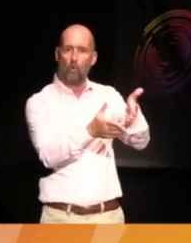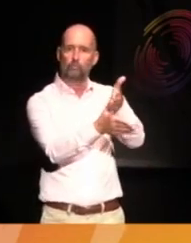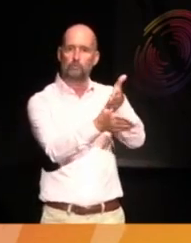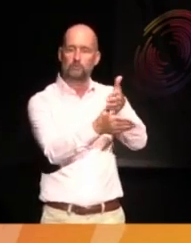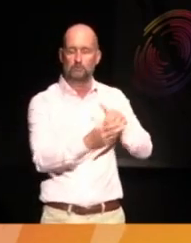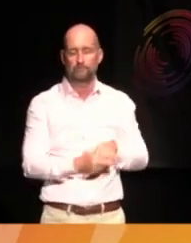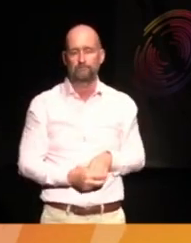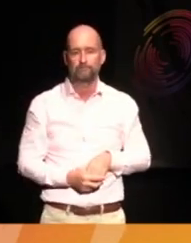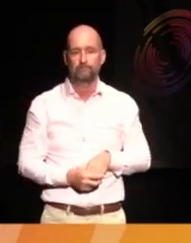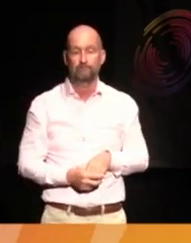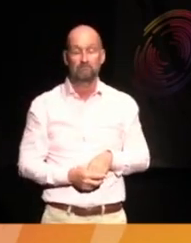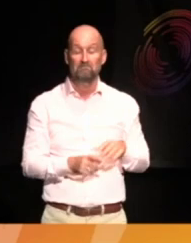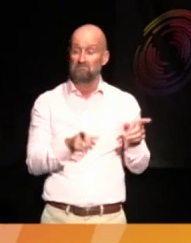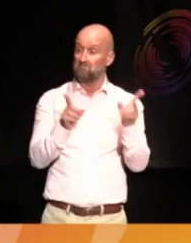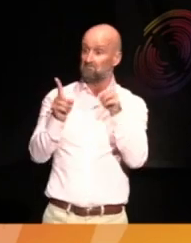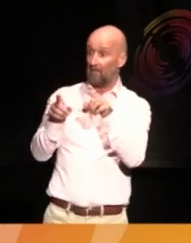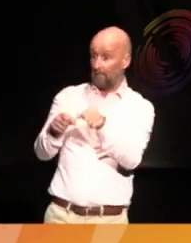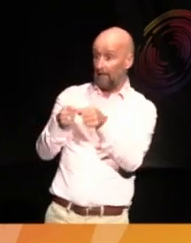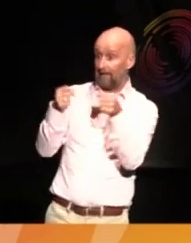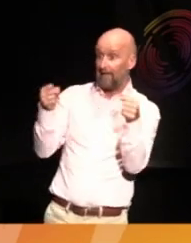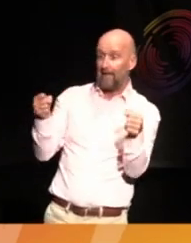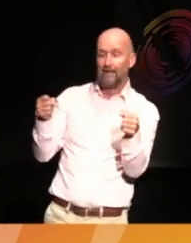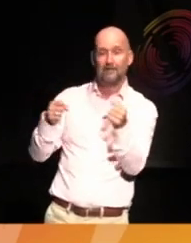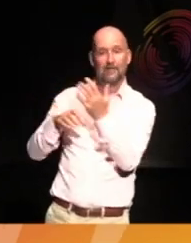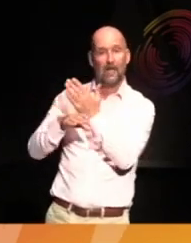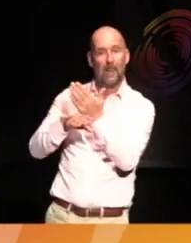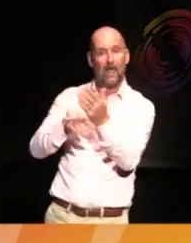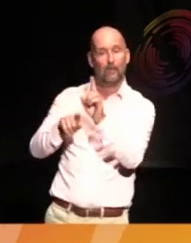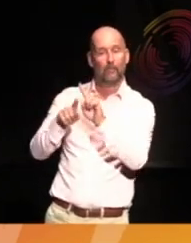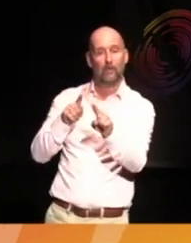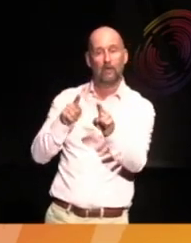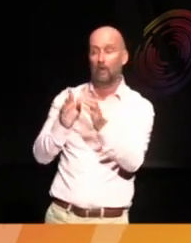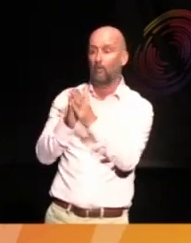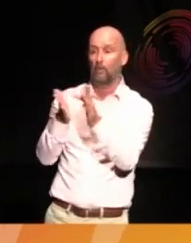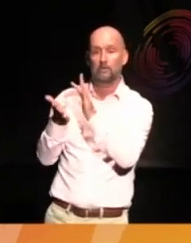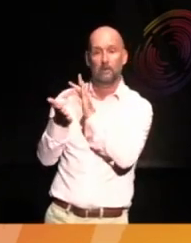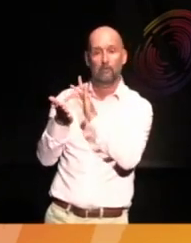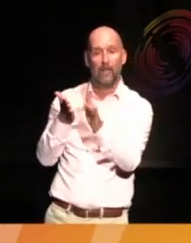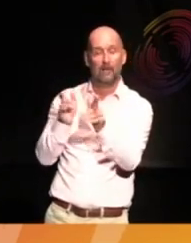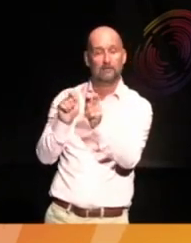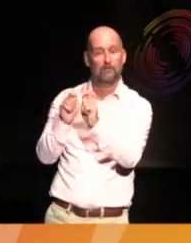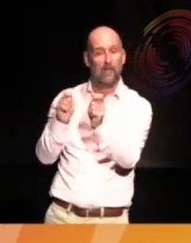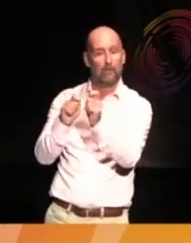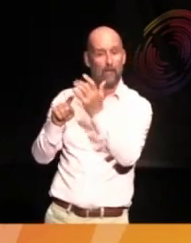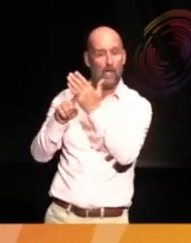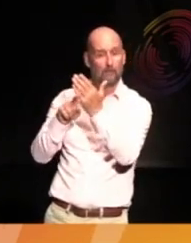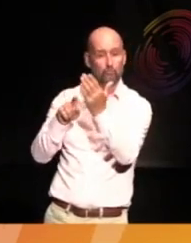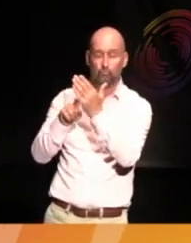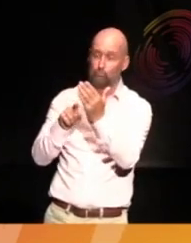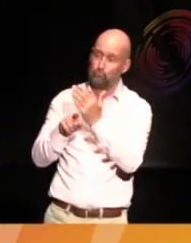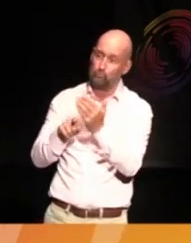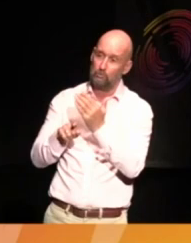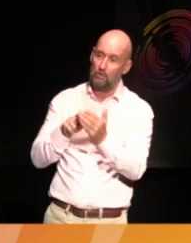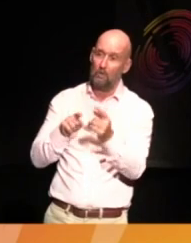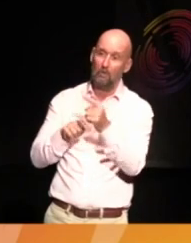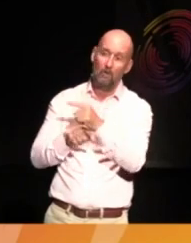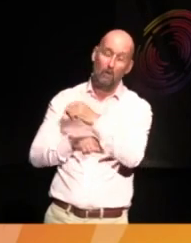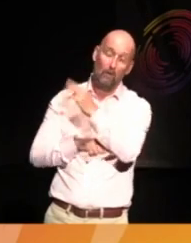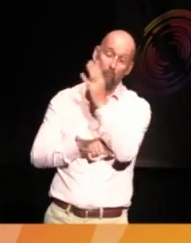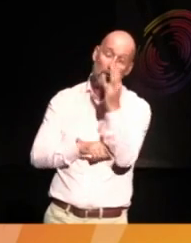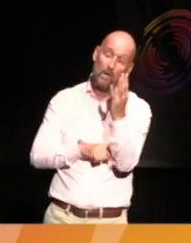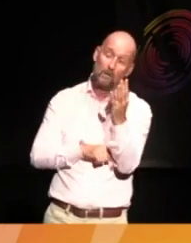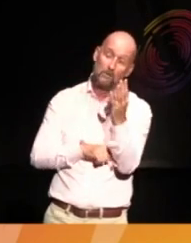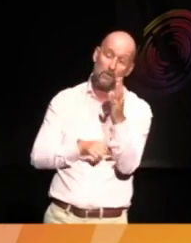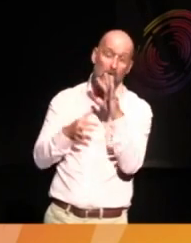In this case, a library of blank books, paperbacks crowded with horizon, the